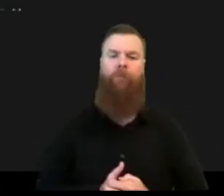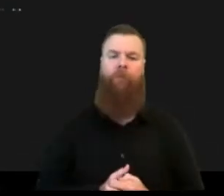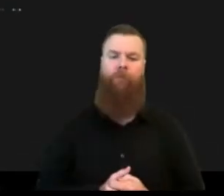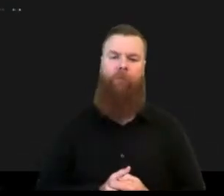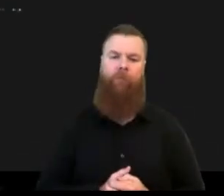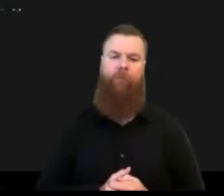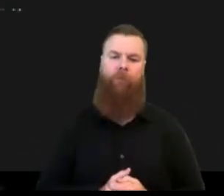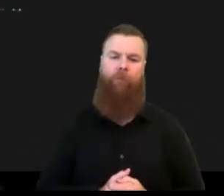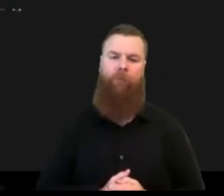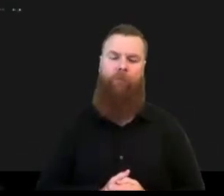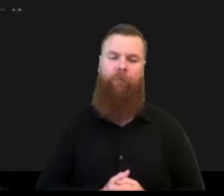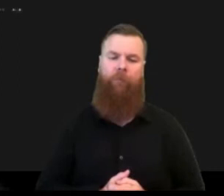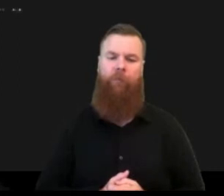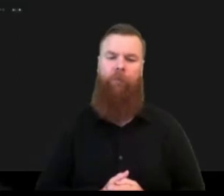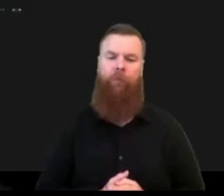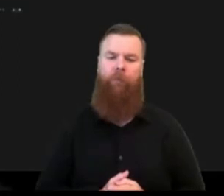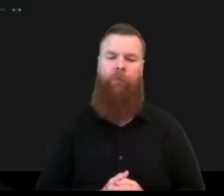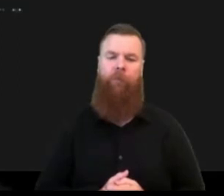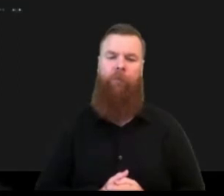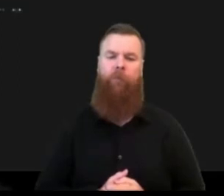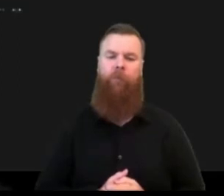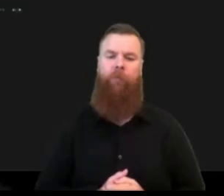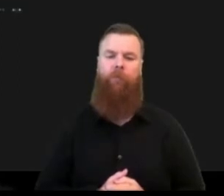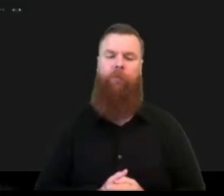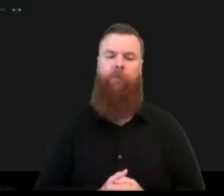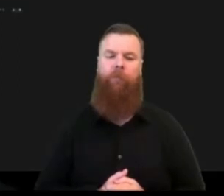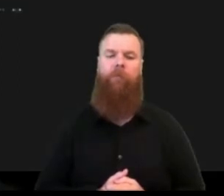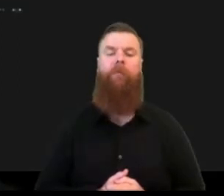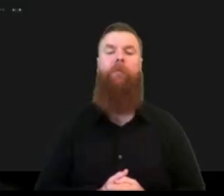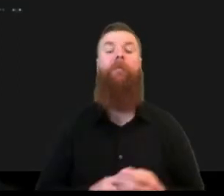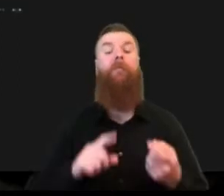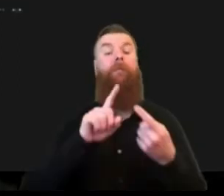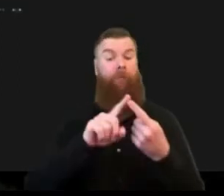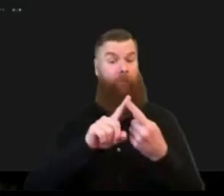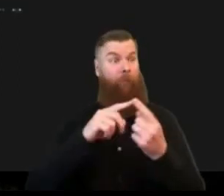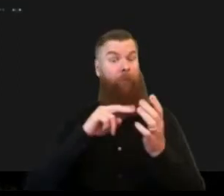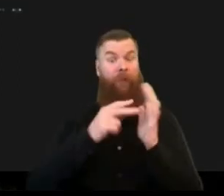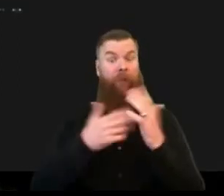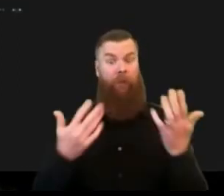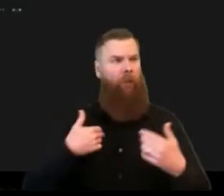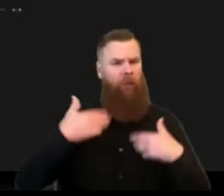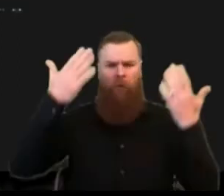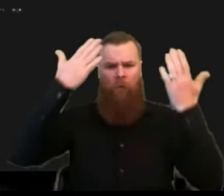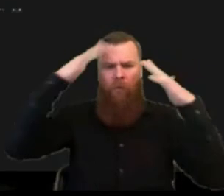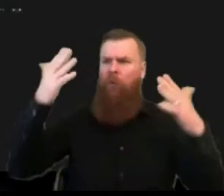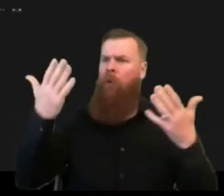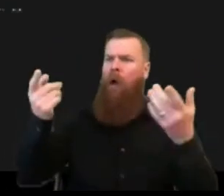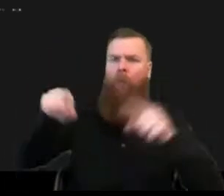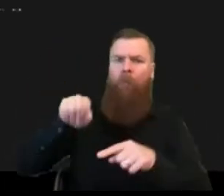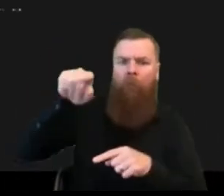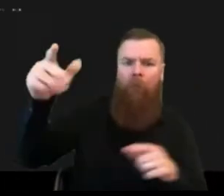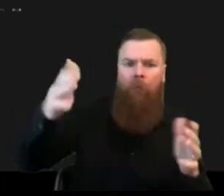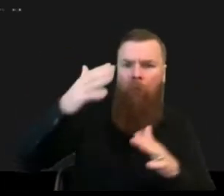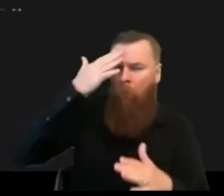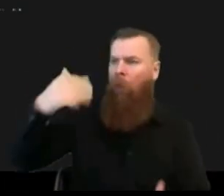is that it reduces the uncertainty levels of uh of risk and the another element is